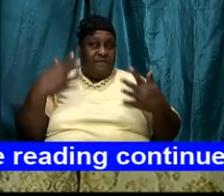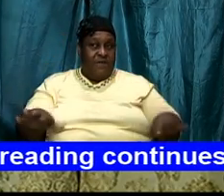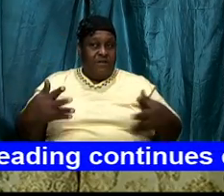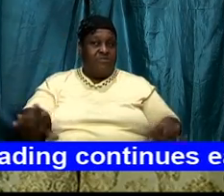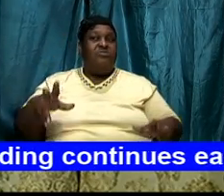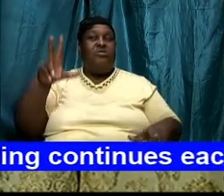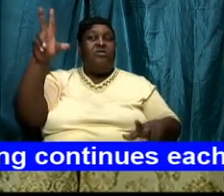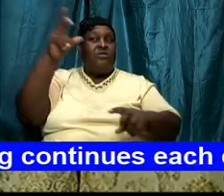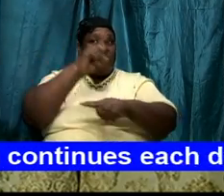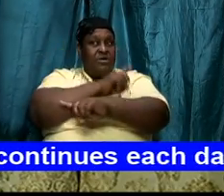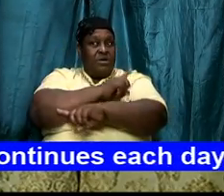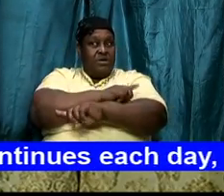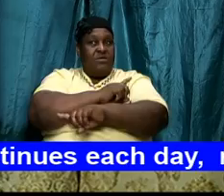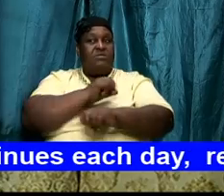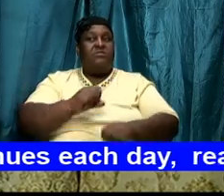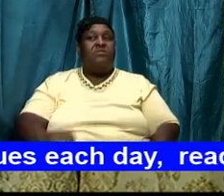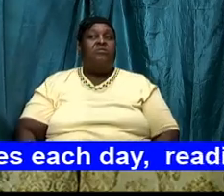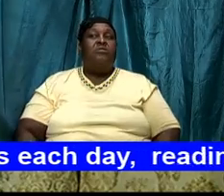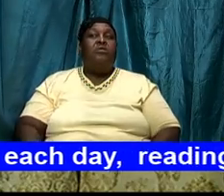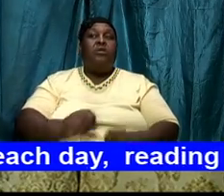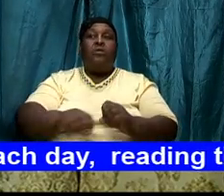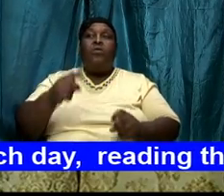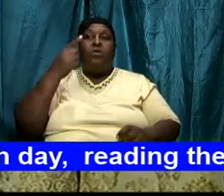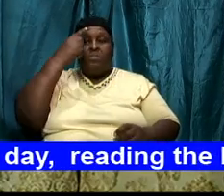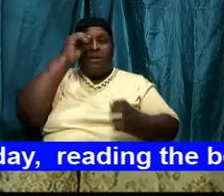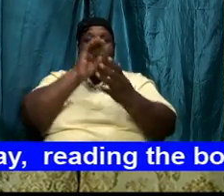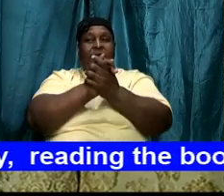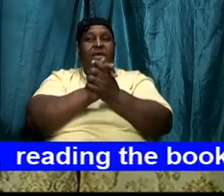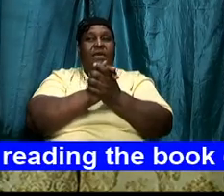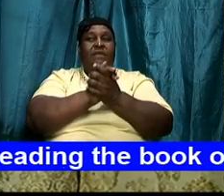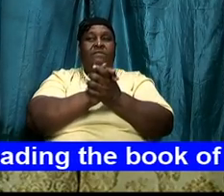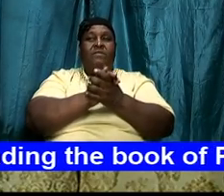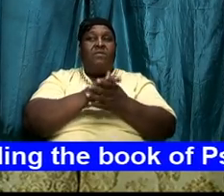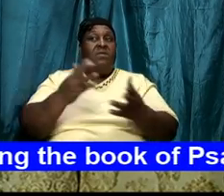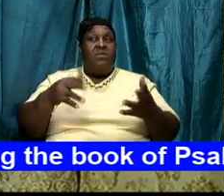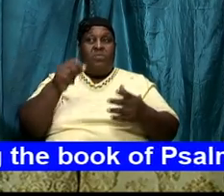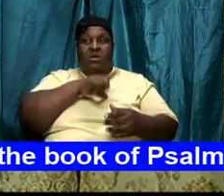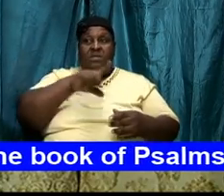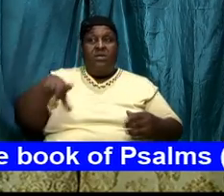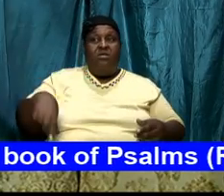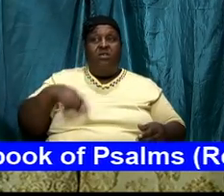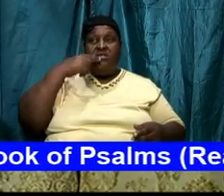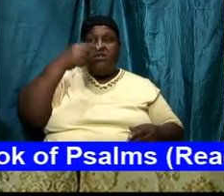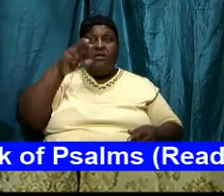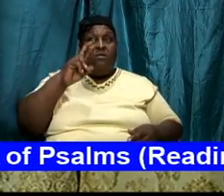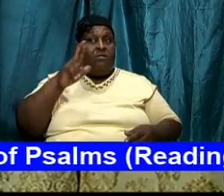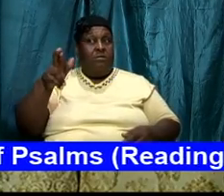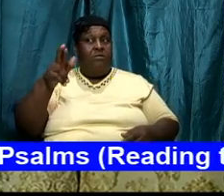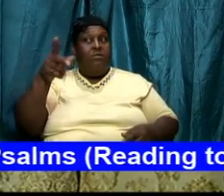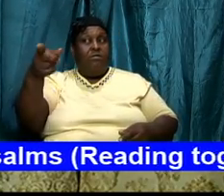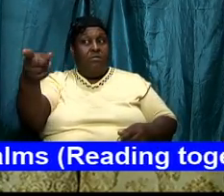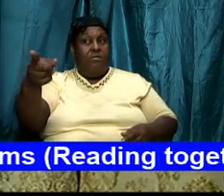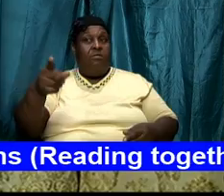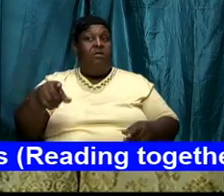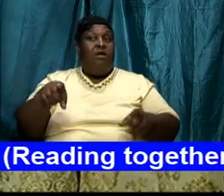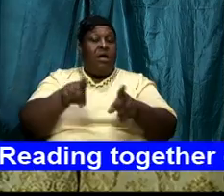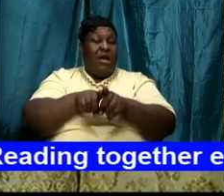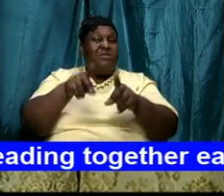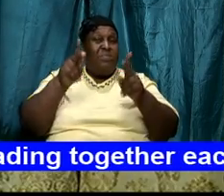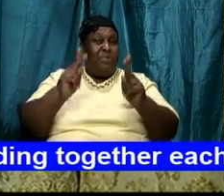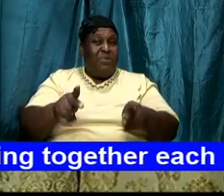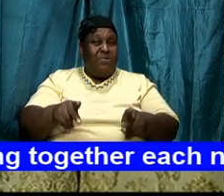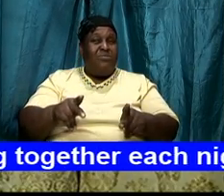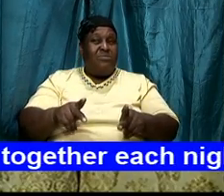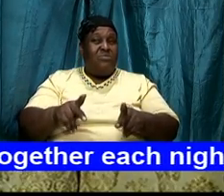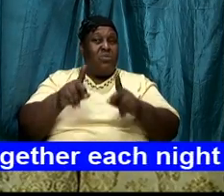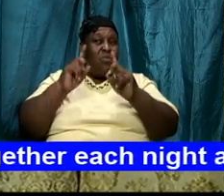fasting she couldn't believe what the Lord told her and so as the person that